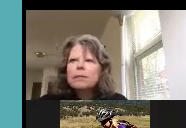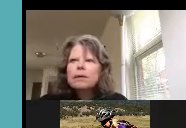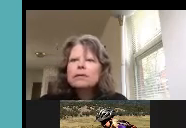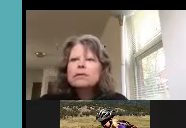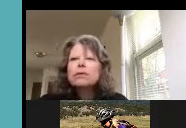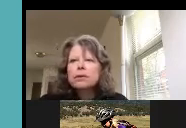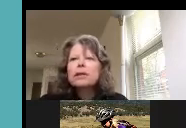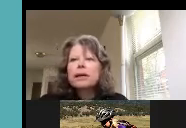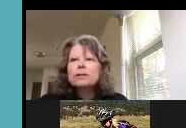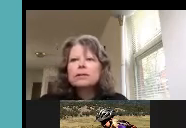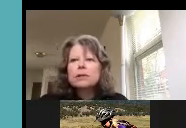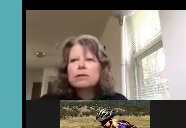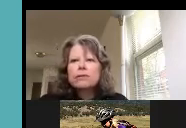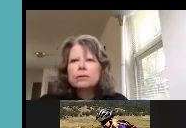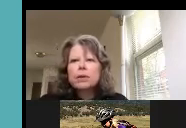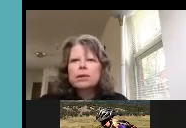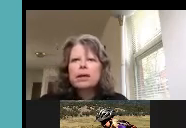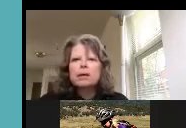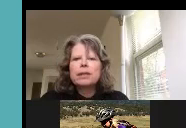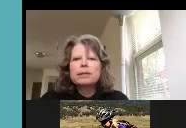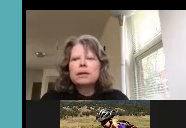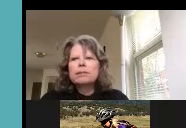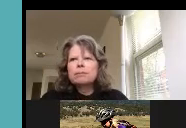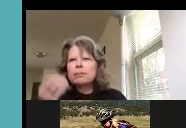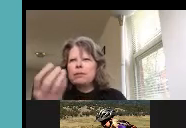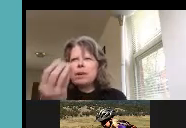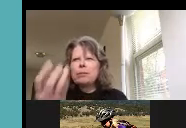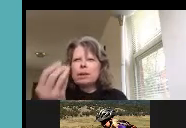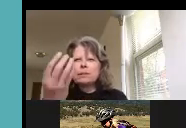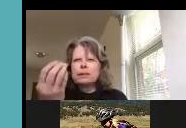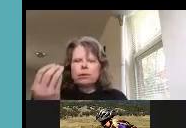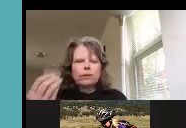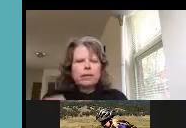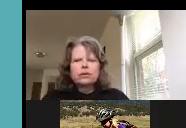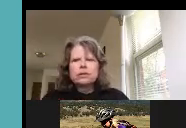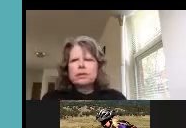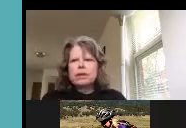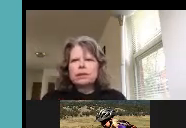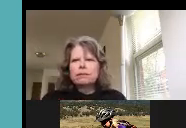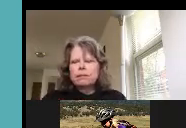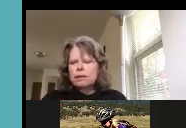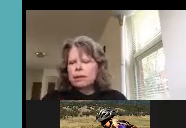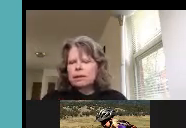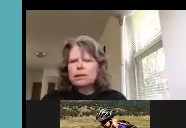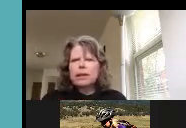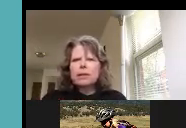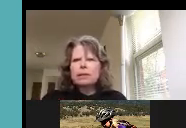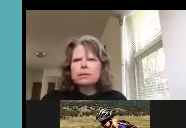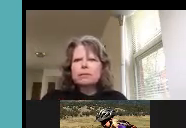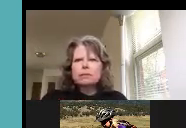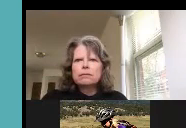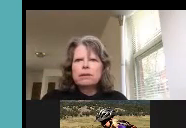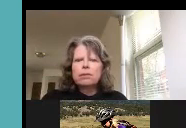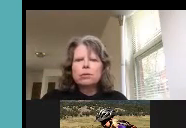um so there yeah i just saw the first part of that comment i'm they're popping up like notifications i'm on a i'm on an